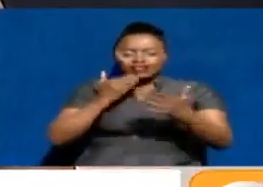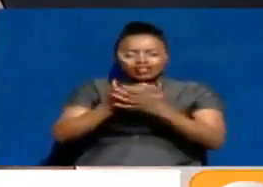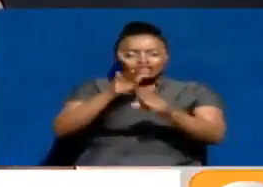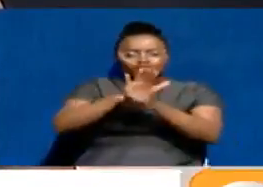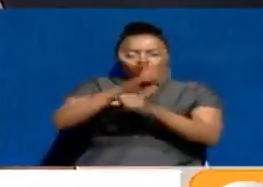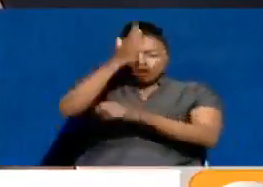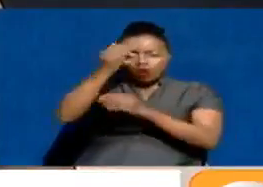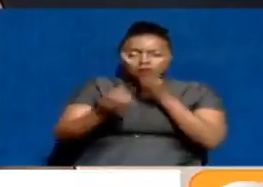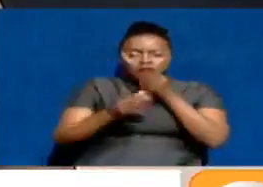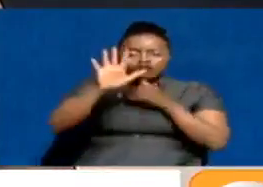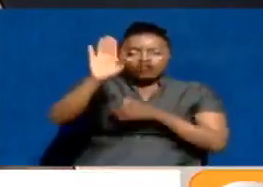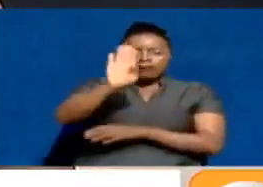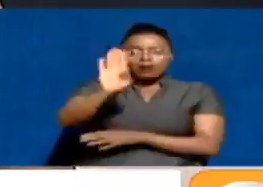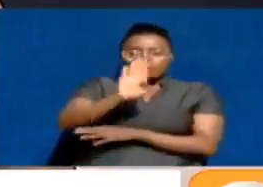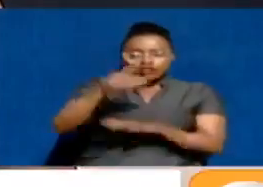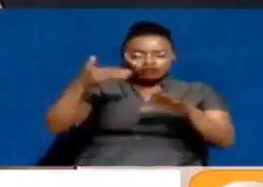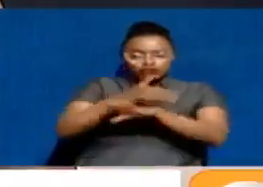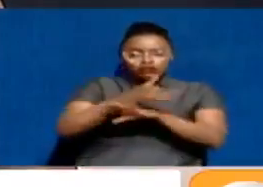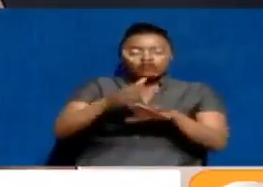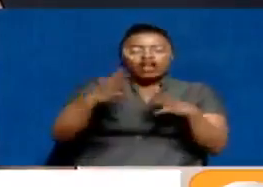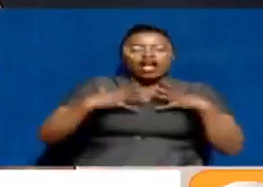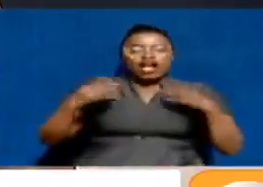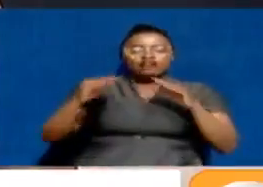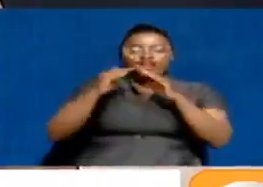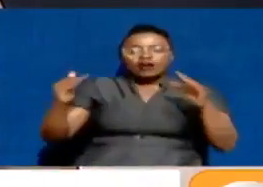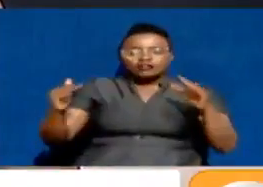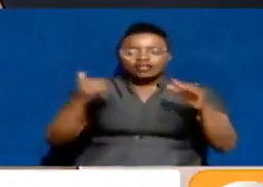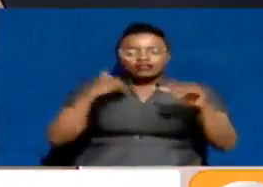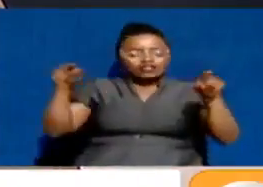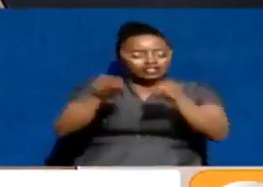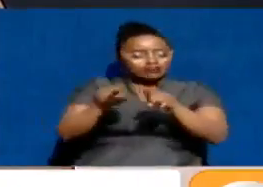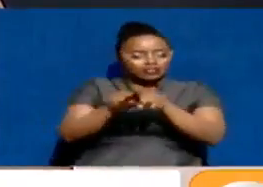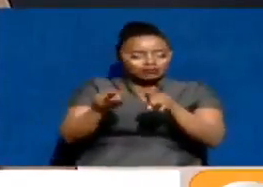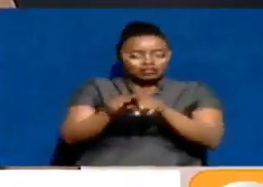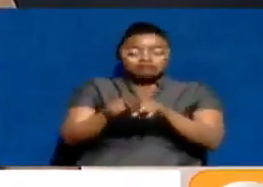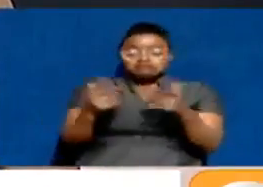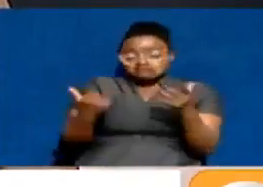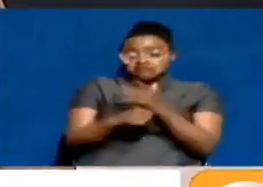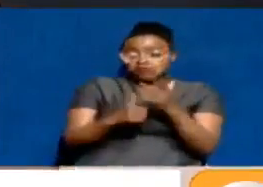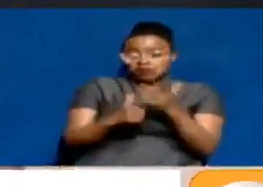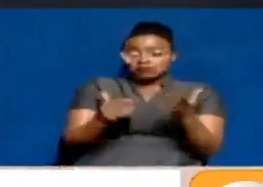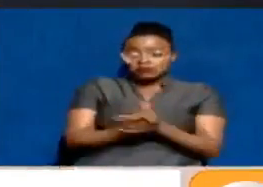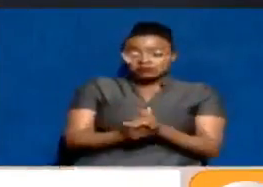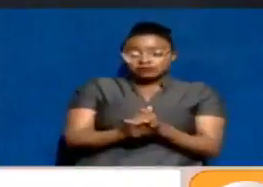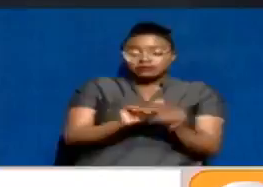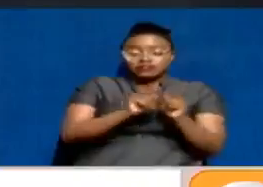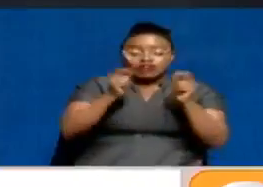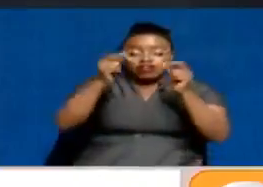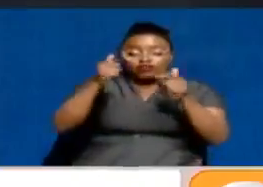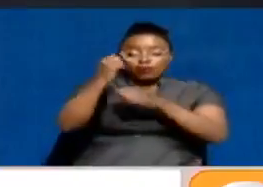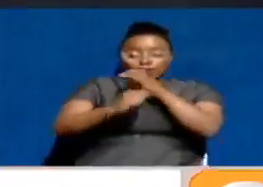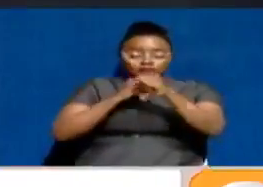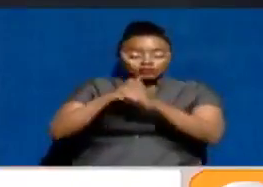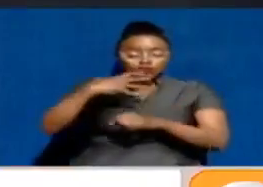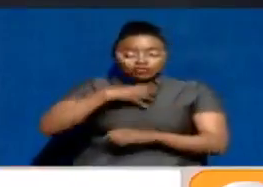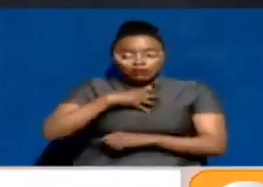for outing the 5 billion shilling scandal at Afi House faced this very same fate. With just a few years to his